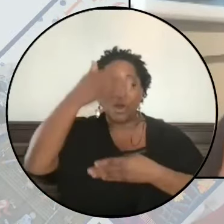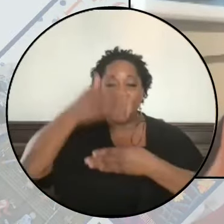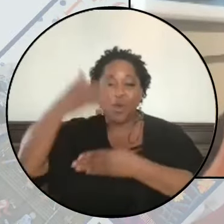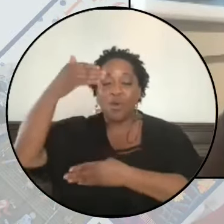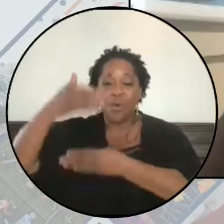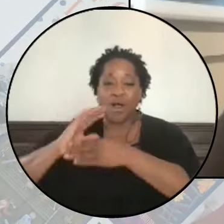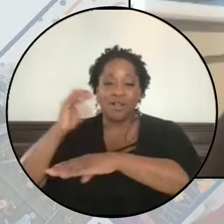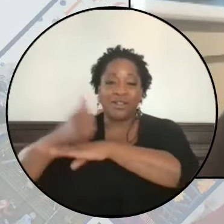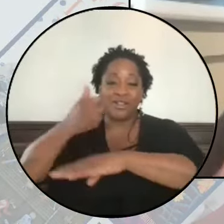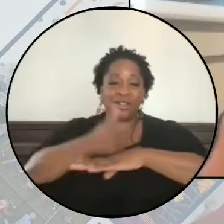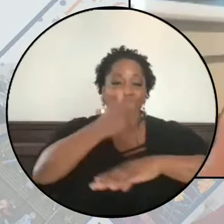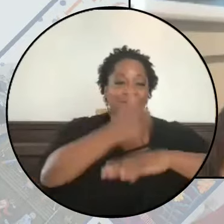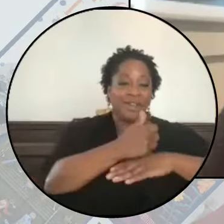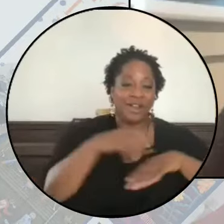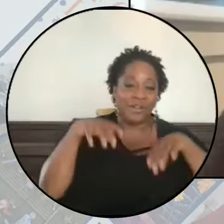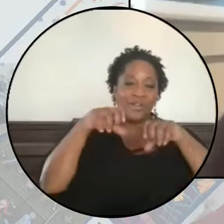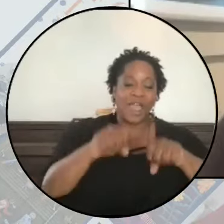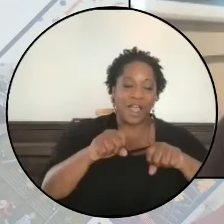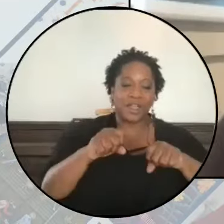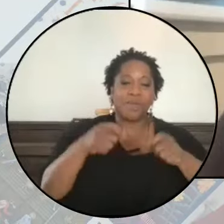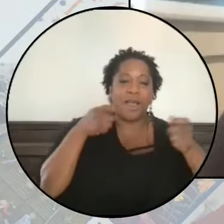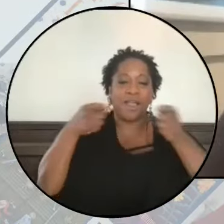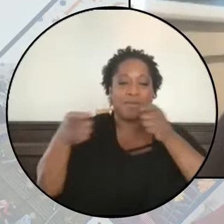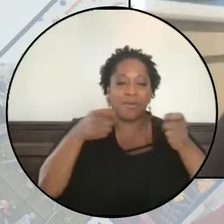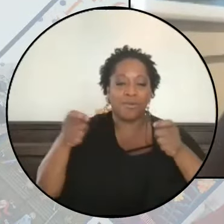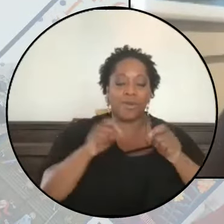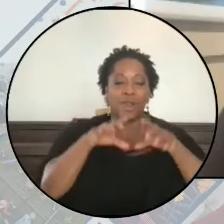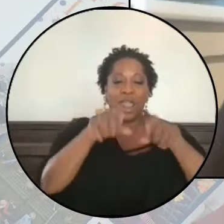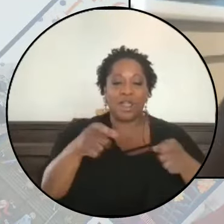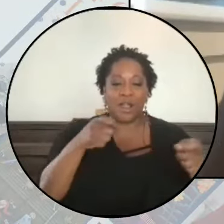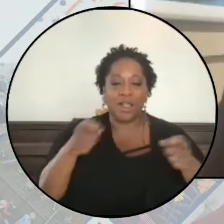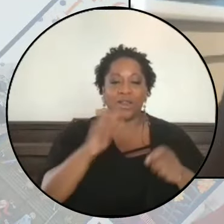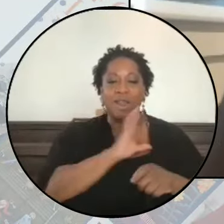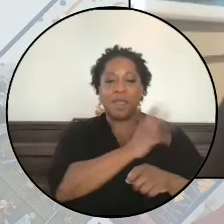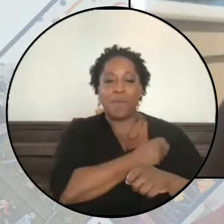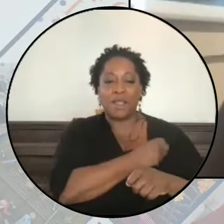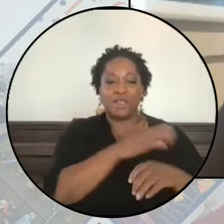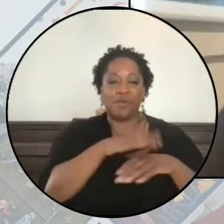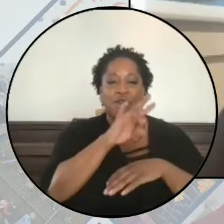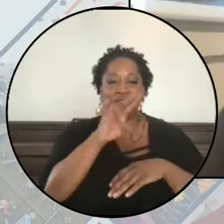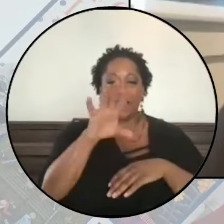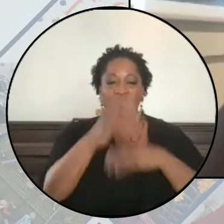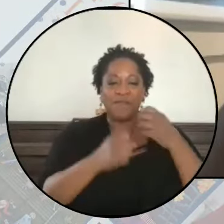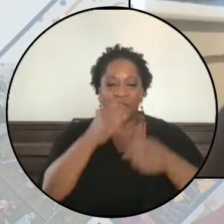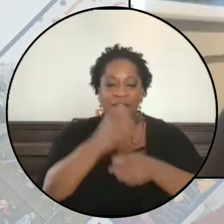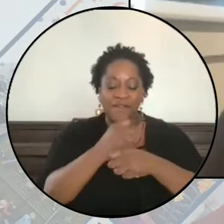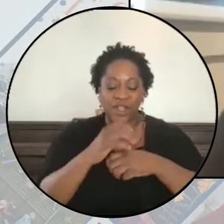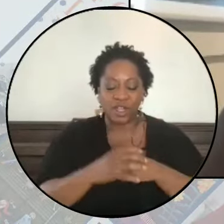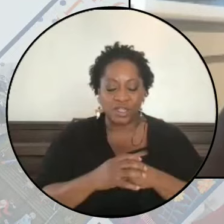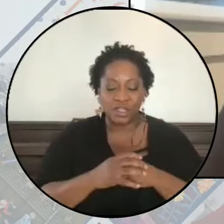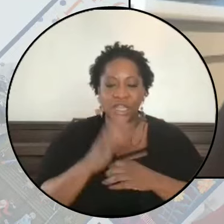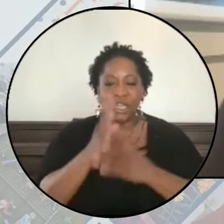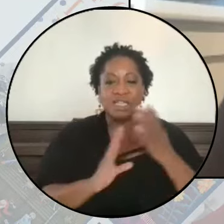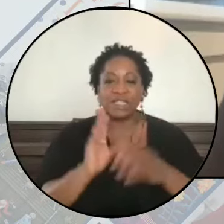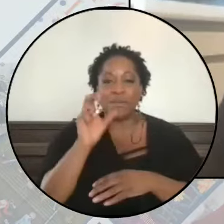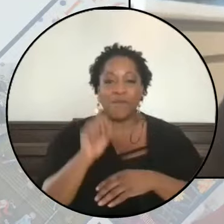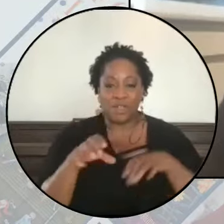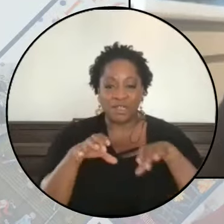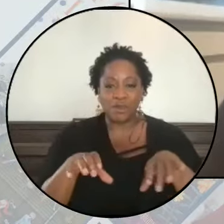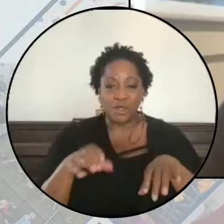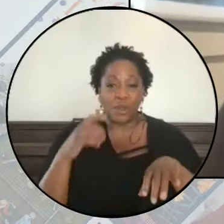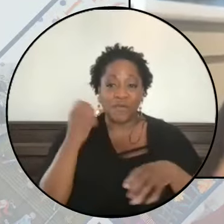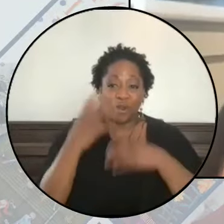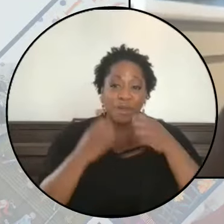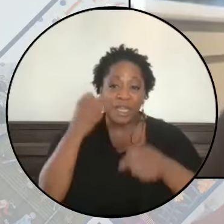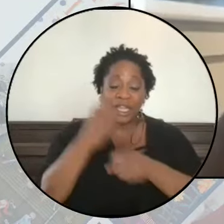have penned in, occupied, besieged and colonized Palestinians for over 75 years. Some of us have been doing this